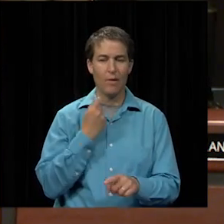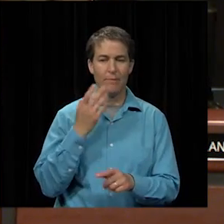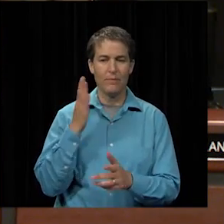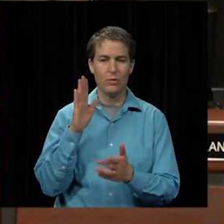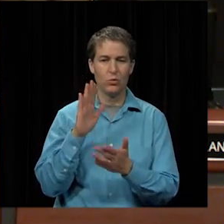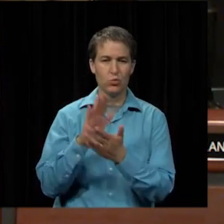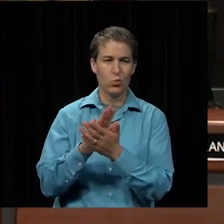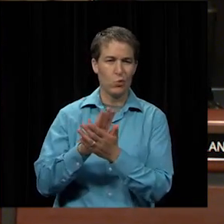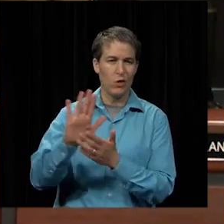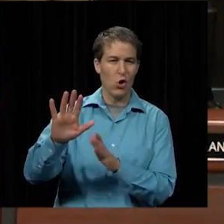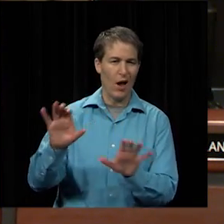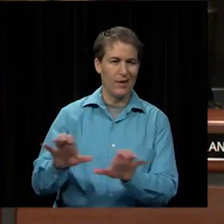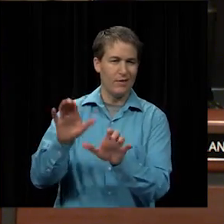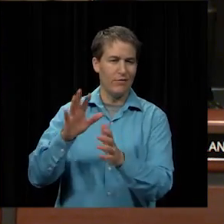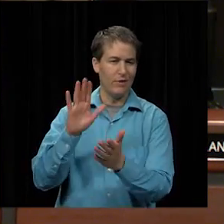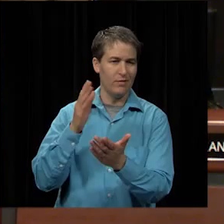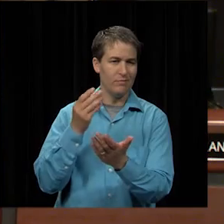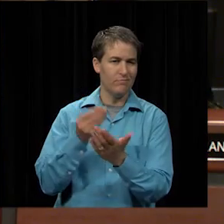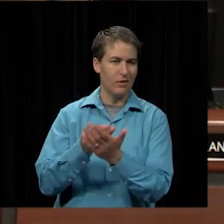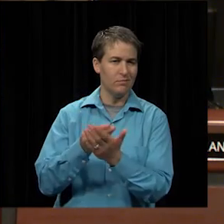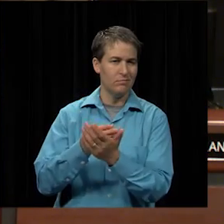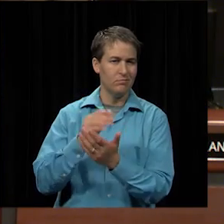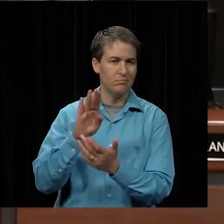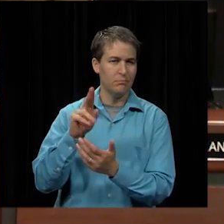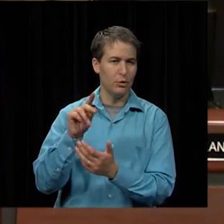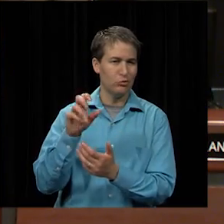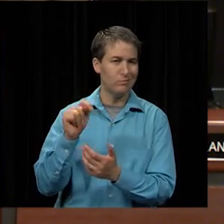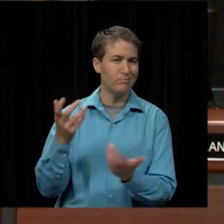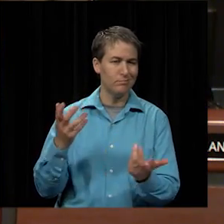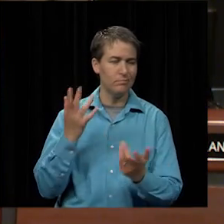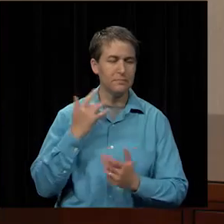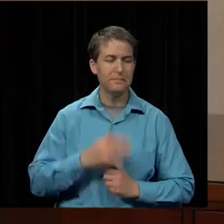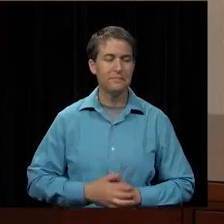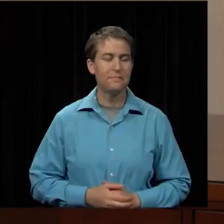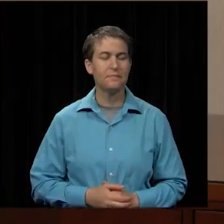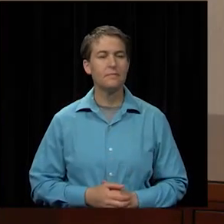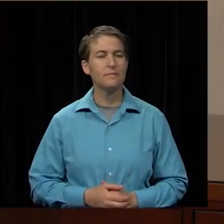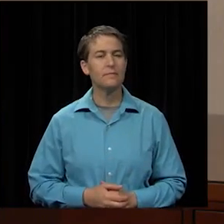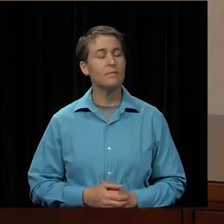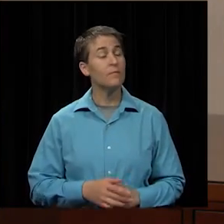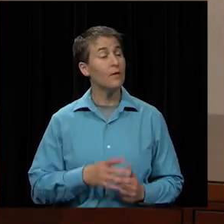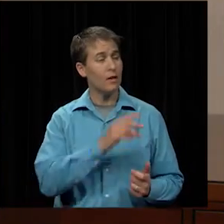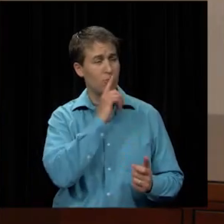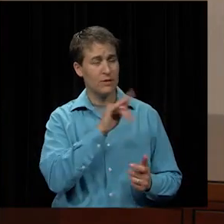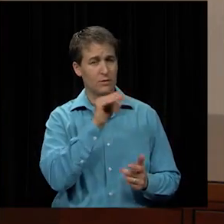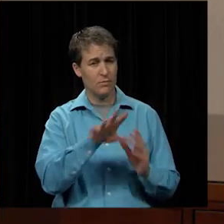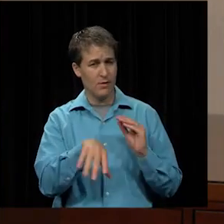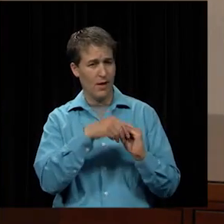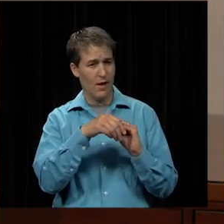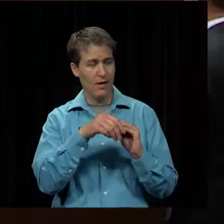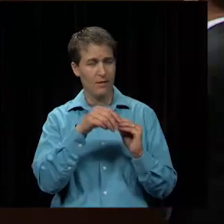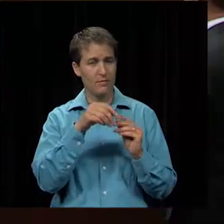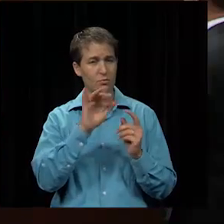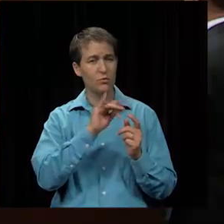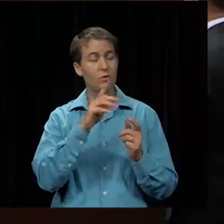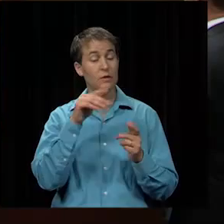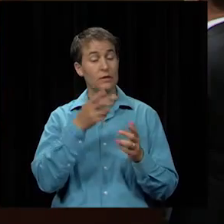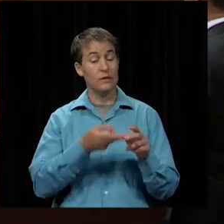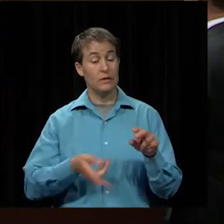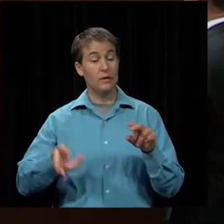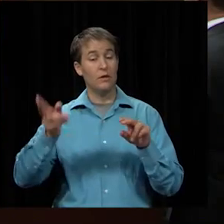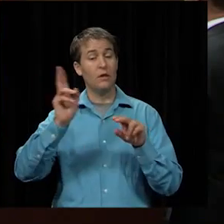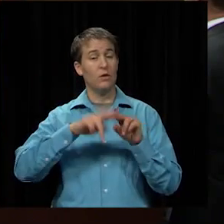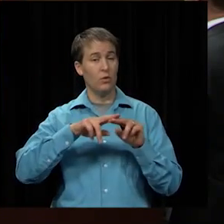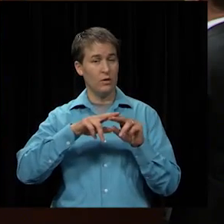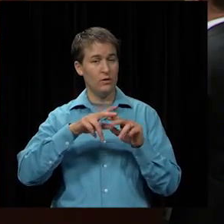school's activity fund budget so and it should be noted that this increase occurs under the